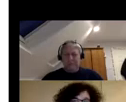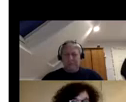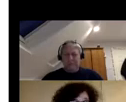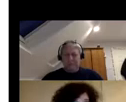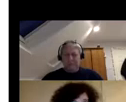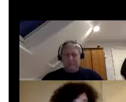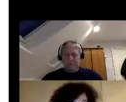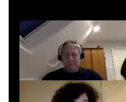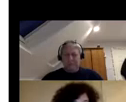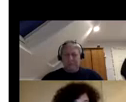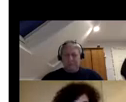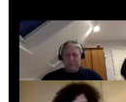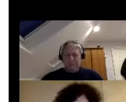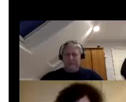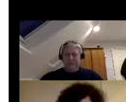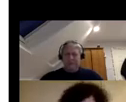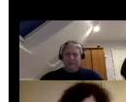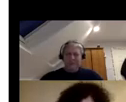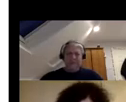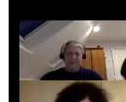That will be all. Thank you very much.